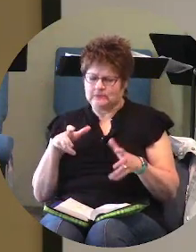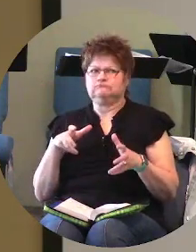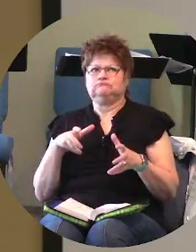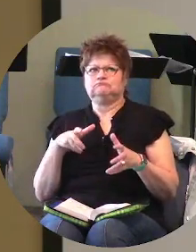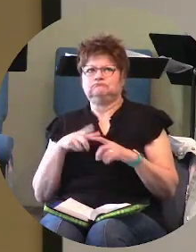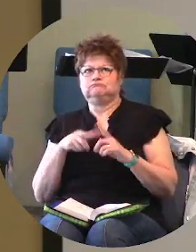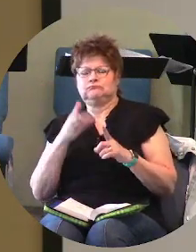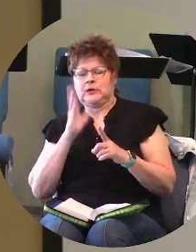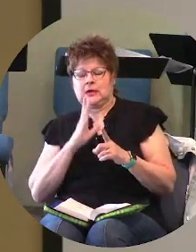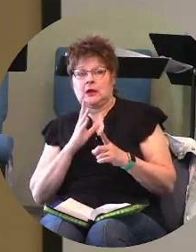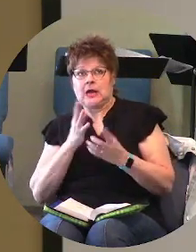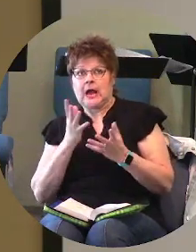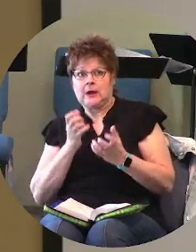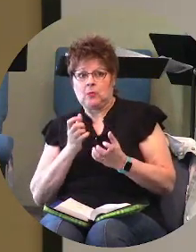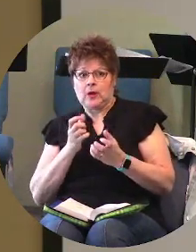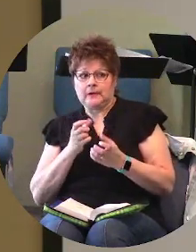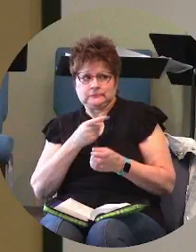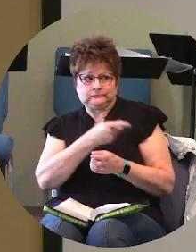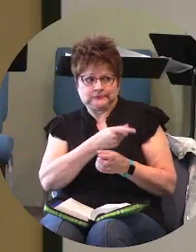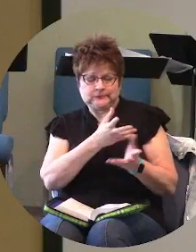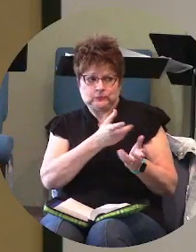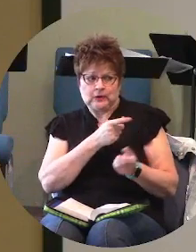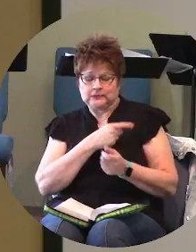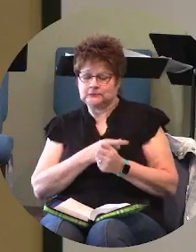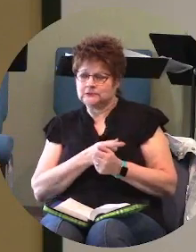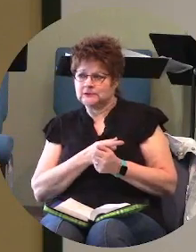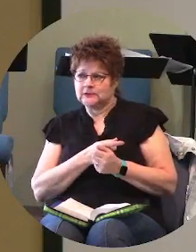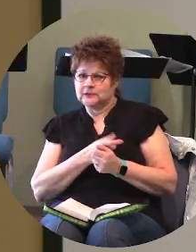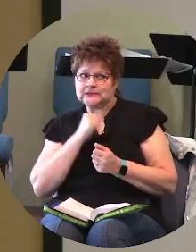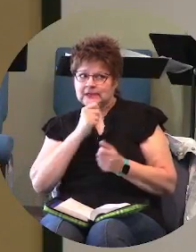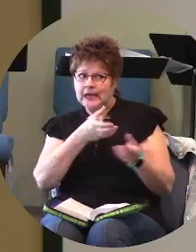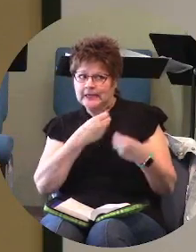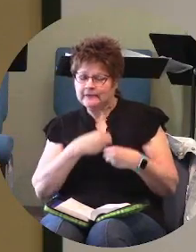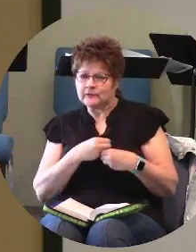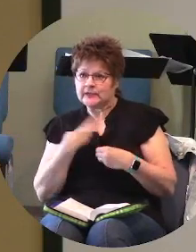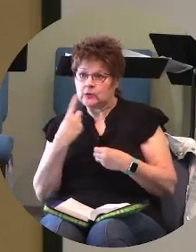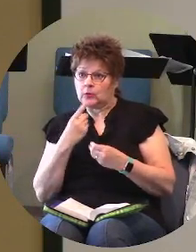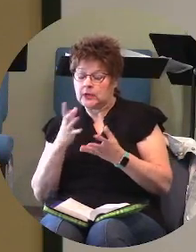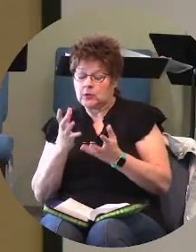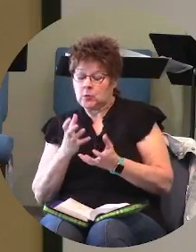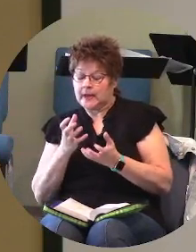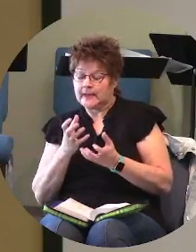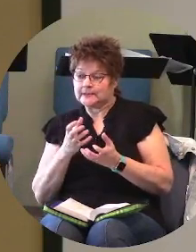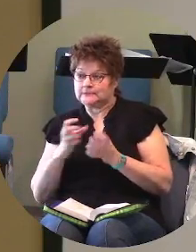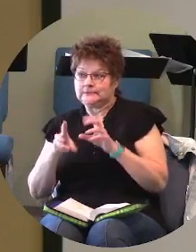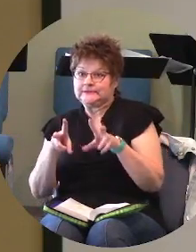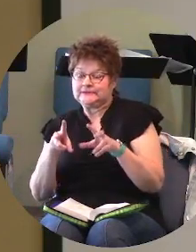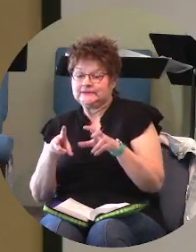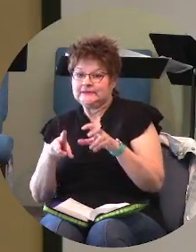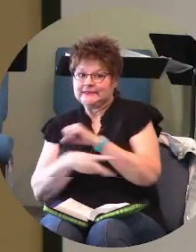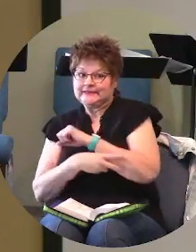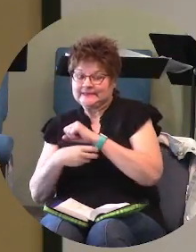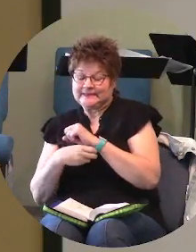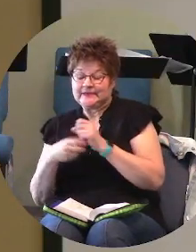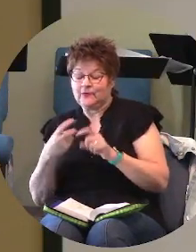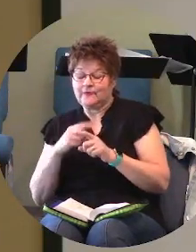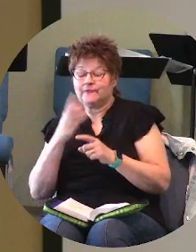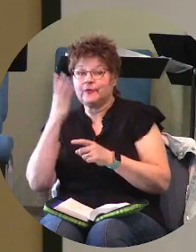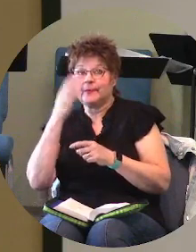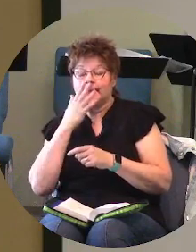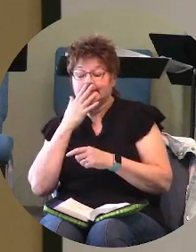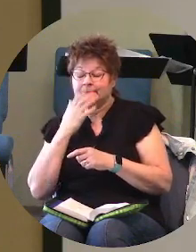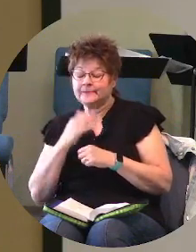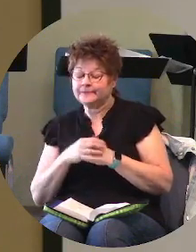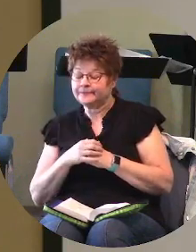god i i i want what sherry's got she's not going to give it to me the only way i can get it is to steal it from her god it's because i want it